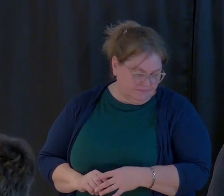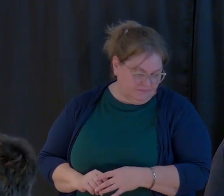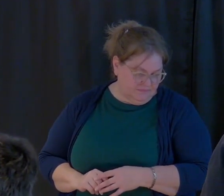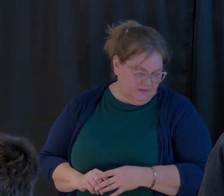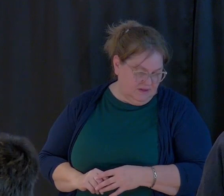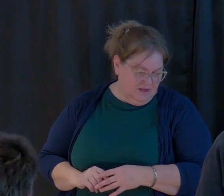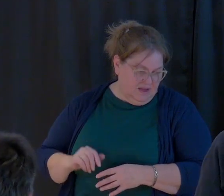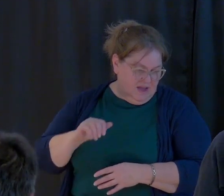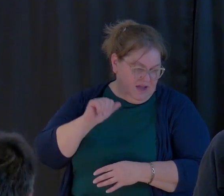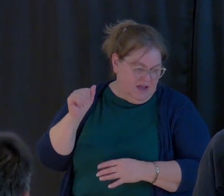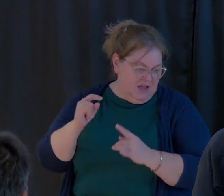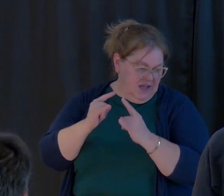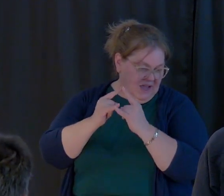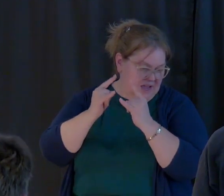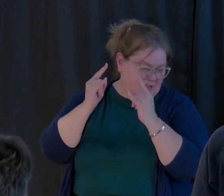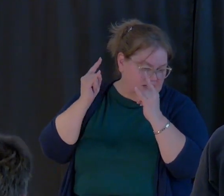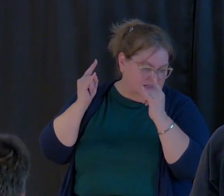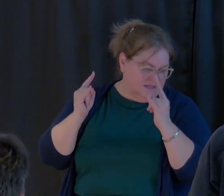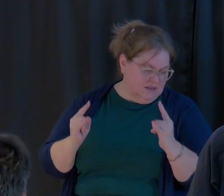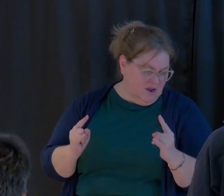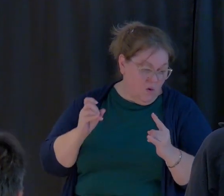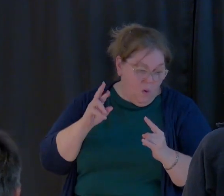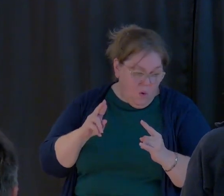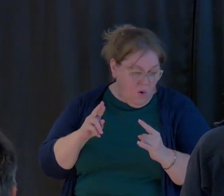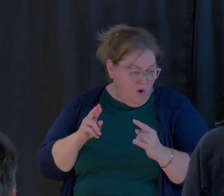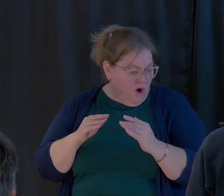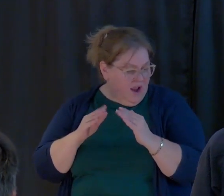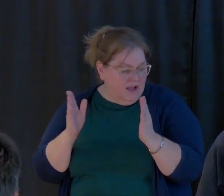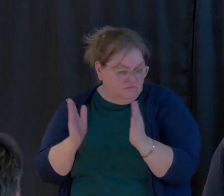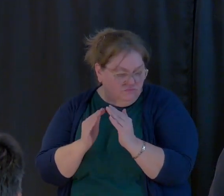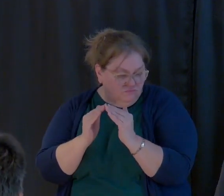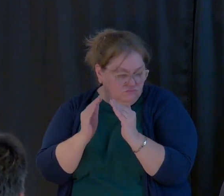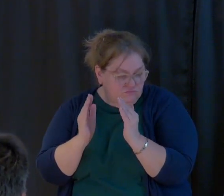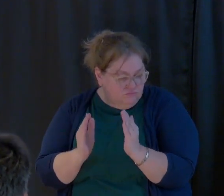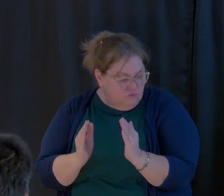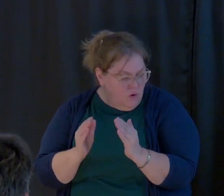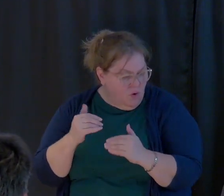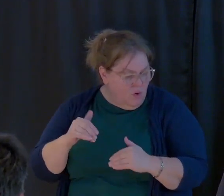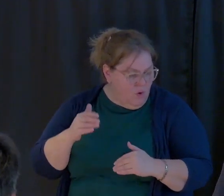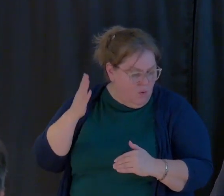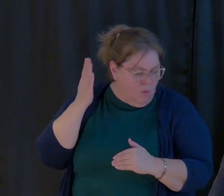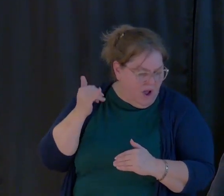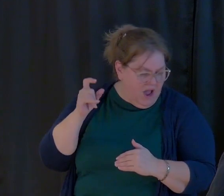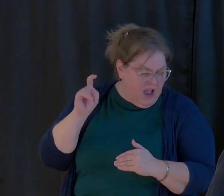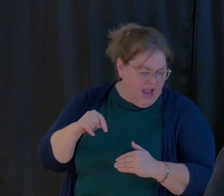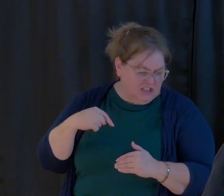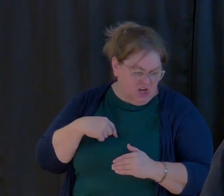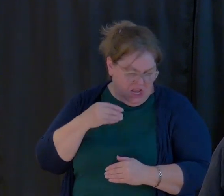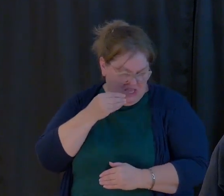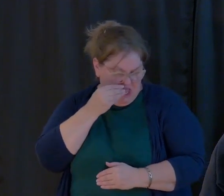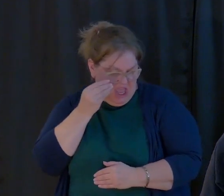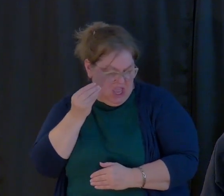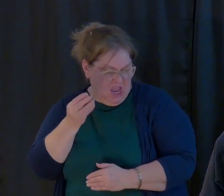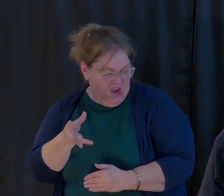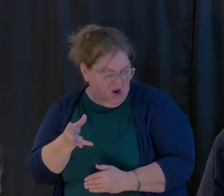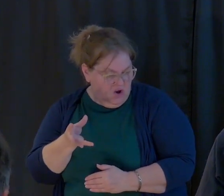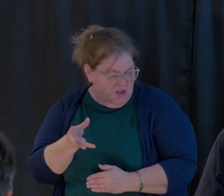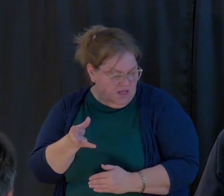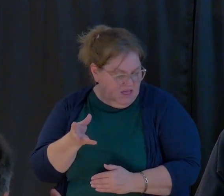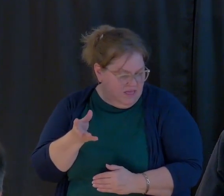A tent or a cottage, oh why should I care?